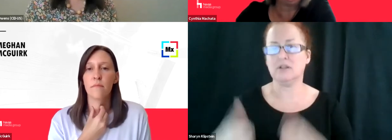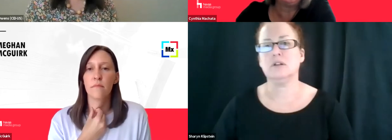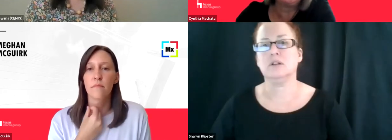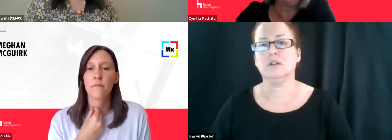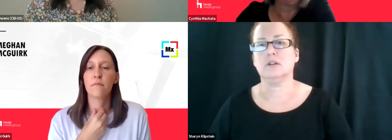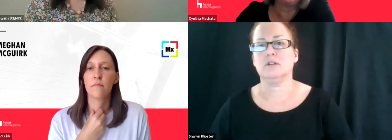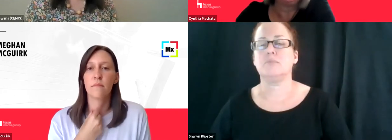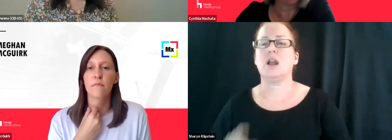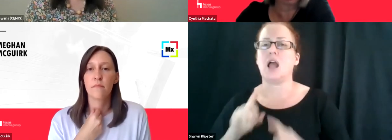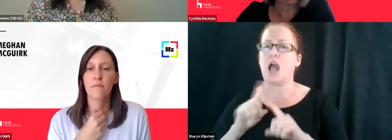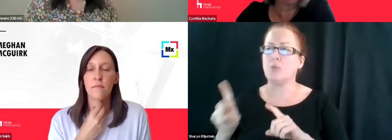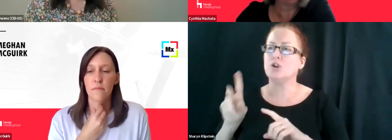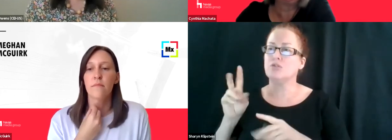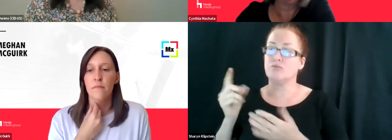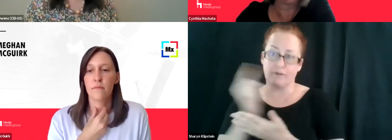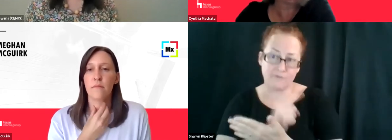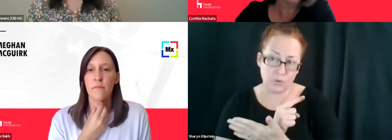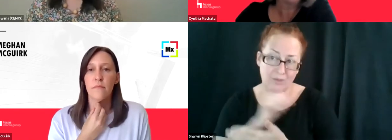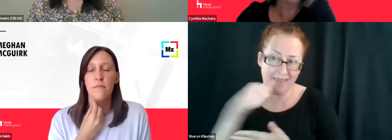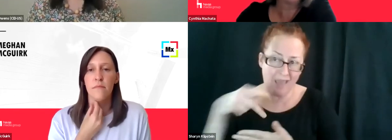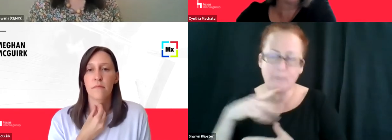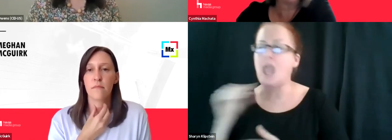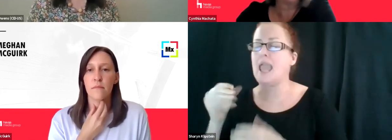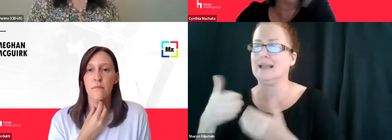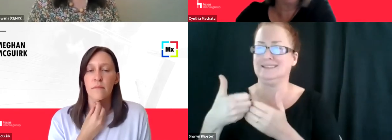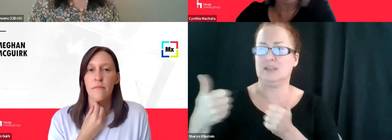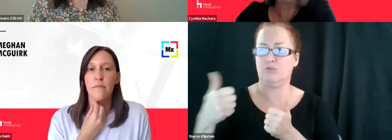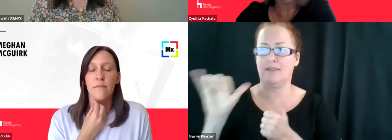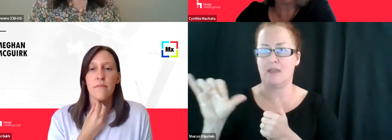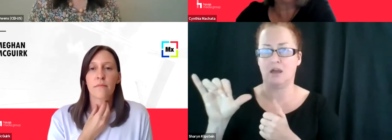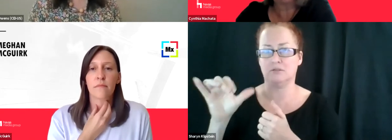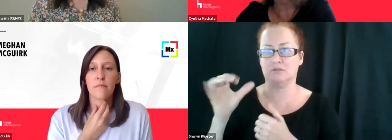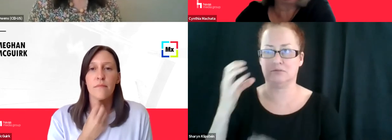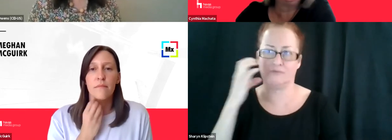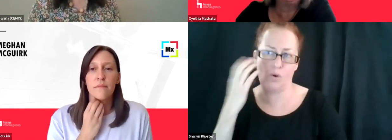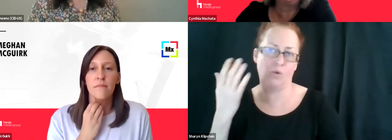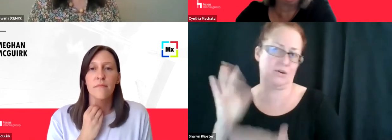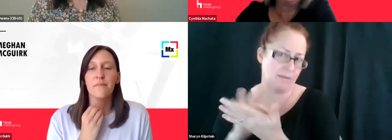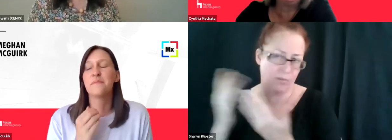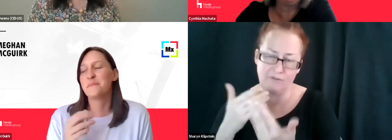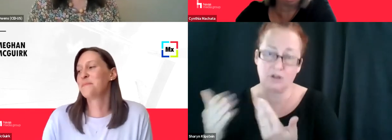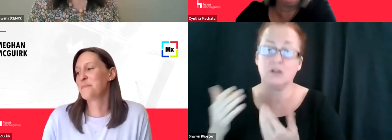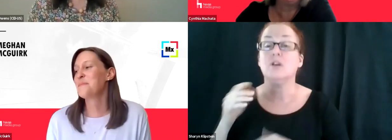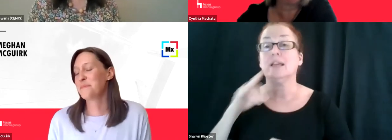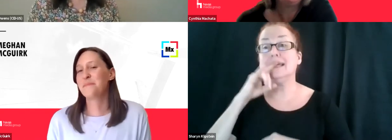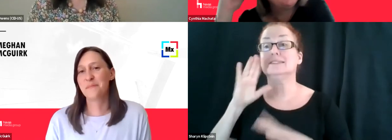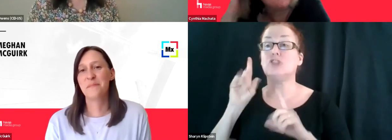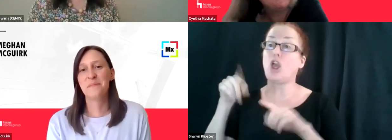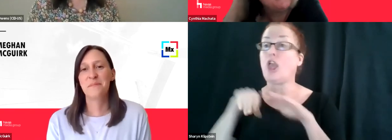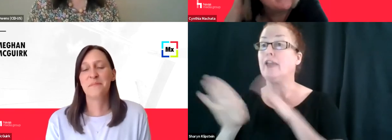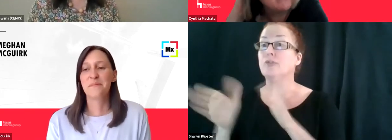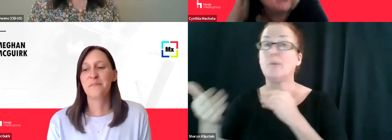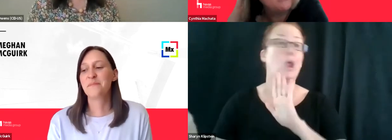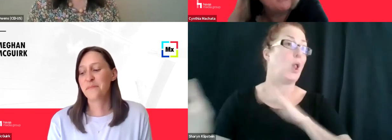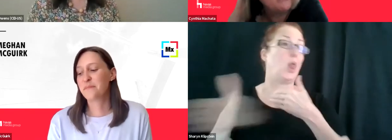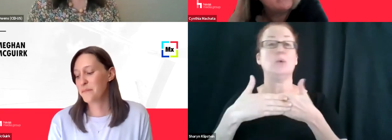reviewed it and isolated the device to make sure that I, you know, when they go off in the room and they close the door, sometimes you don't know, you know,